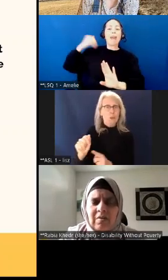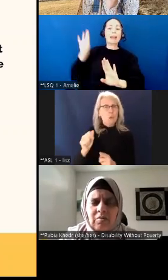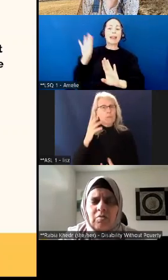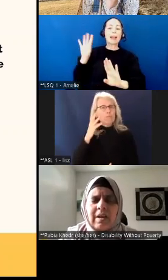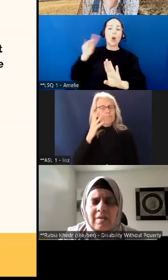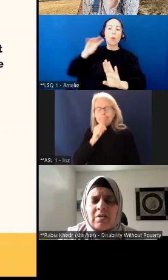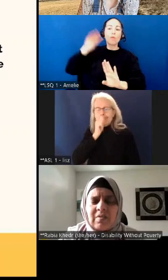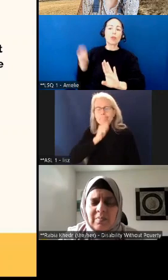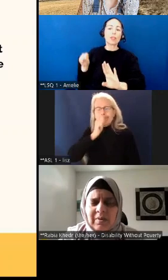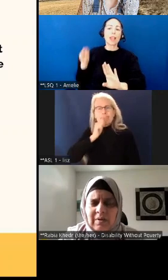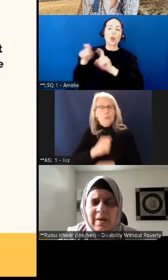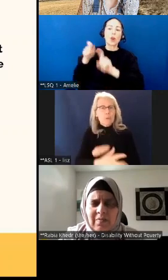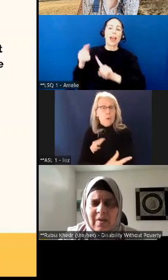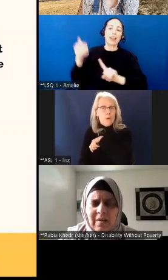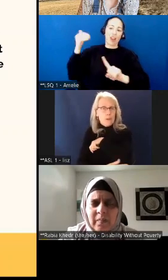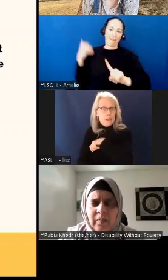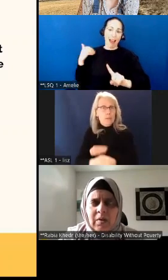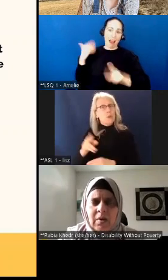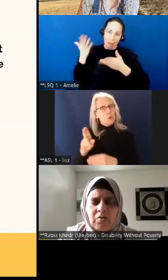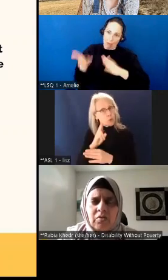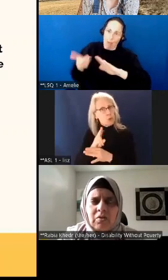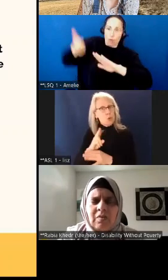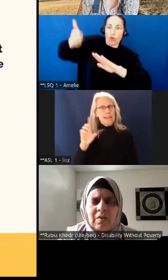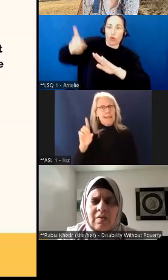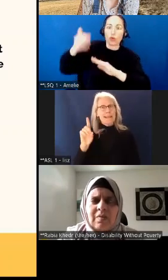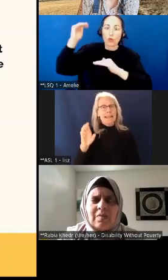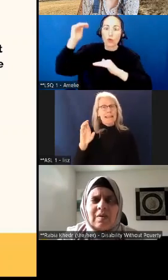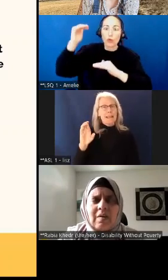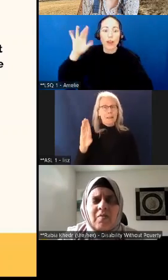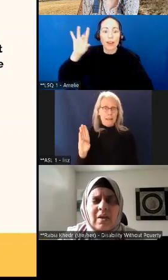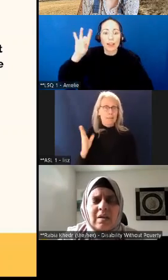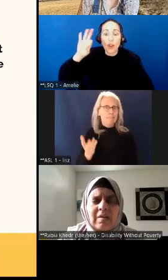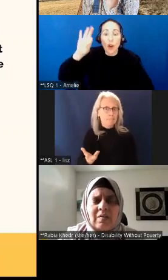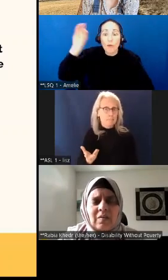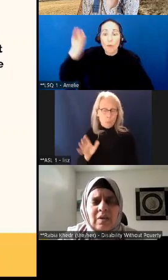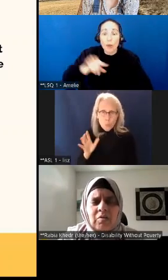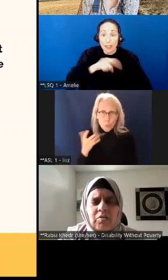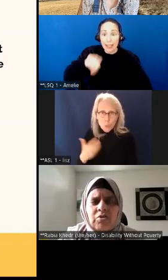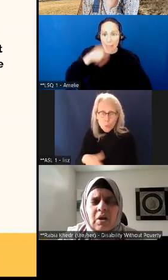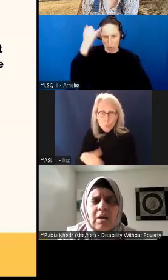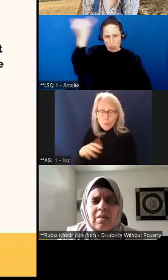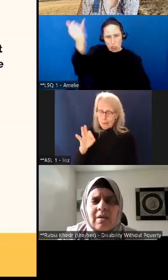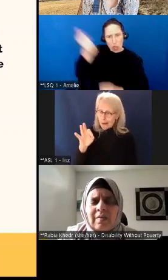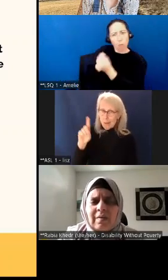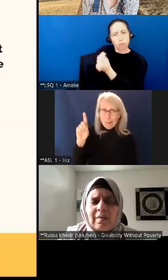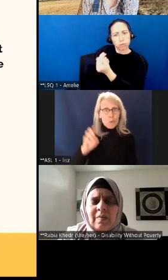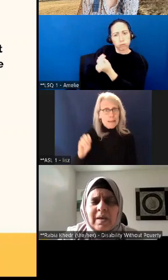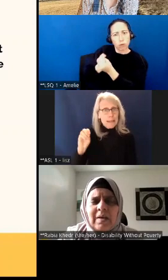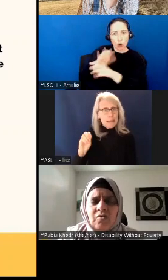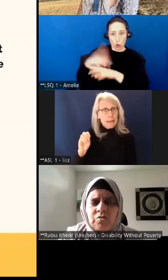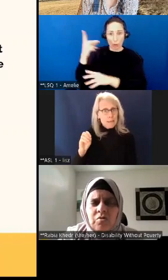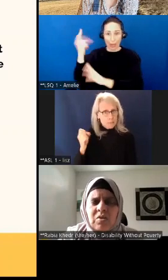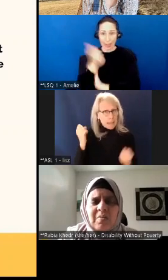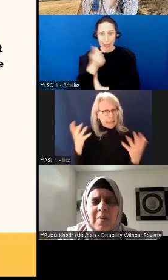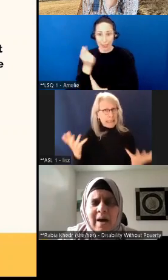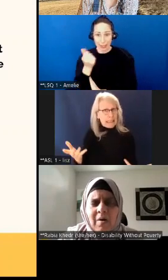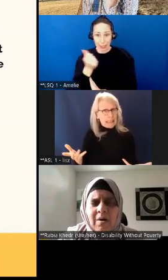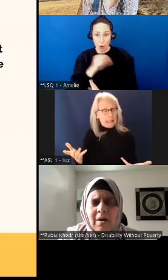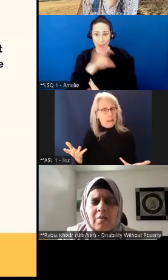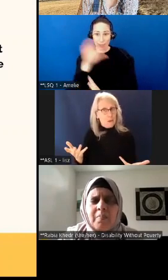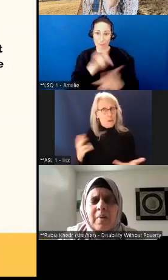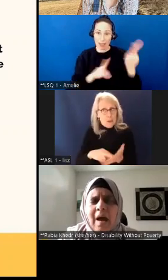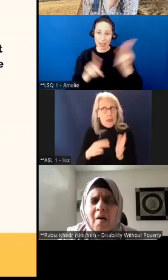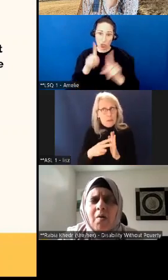the Canada Disability Benefit. So this is significant. This is huge. This speaks truth to